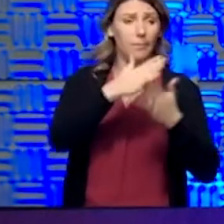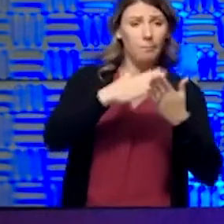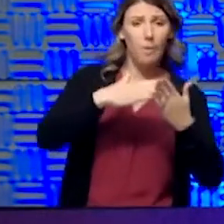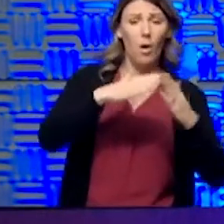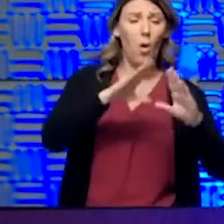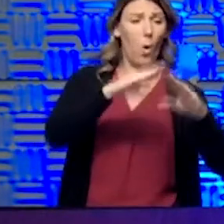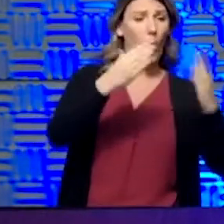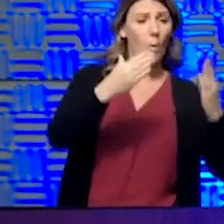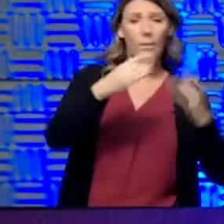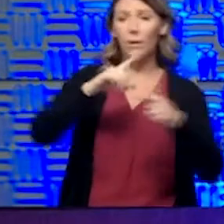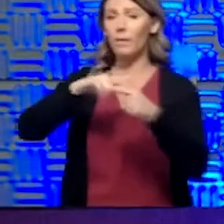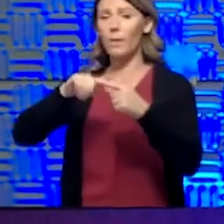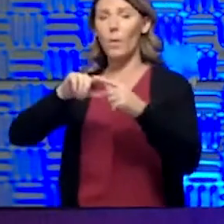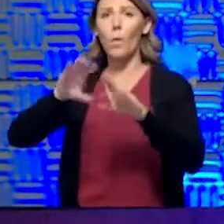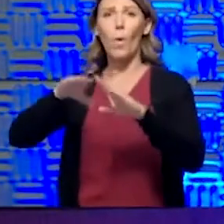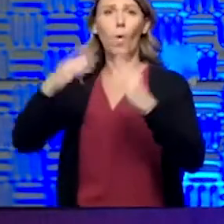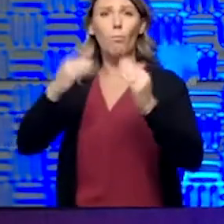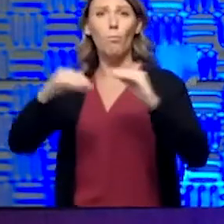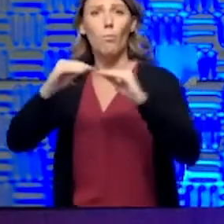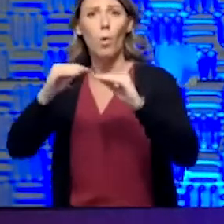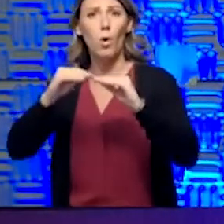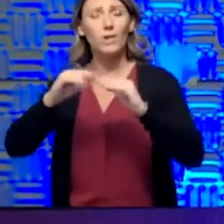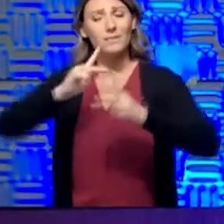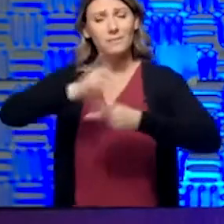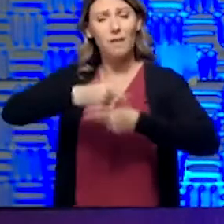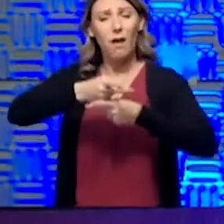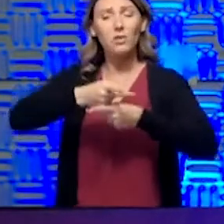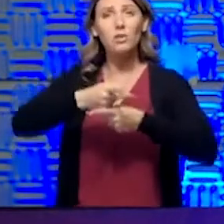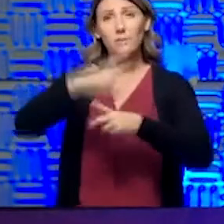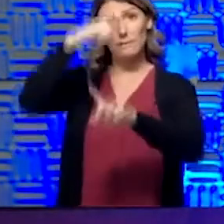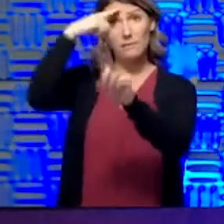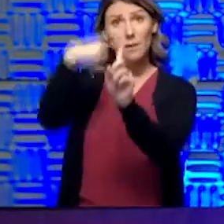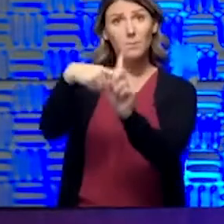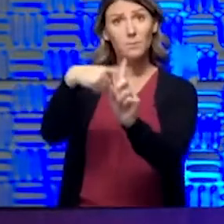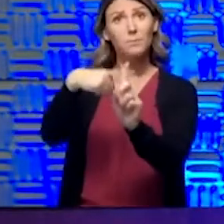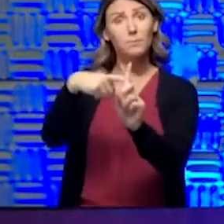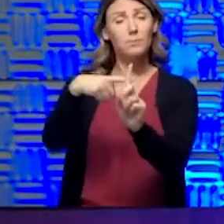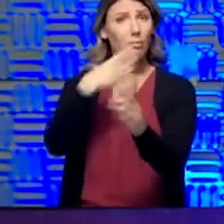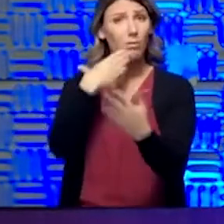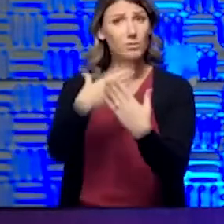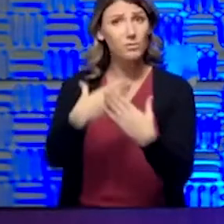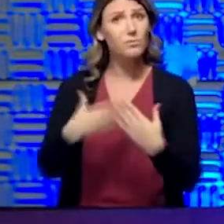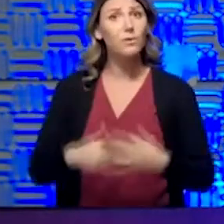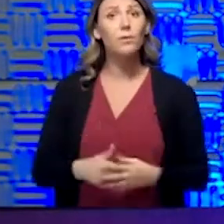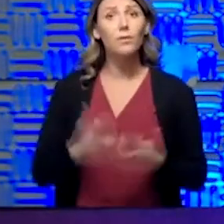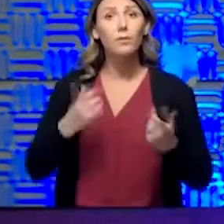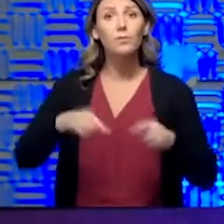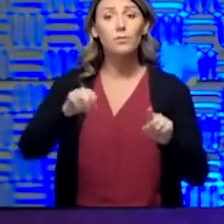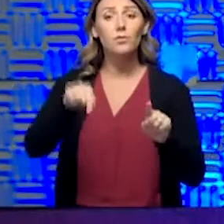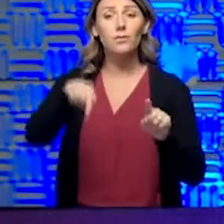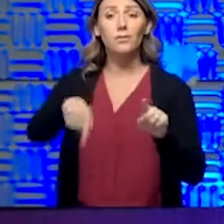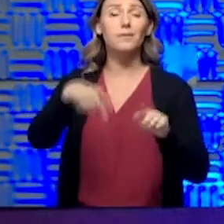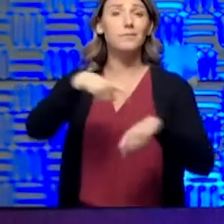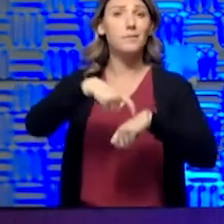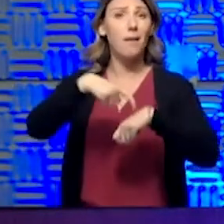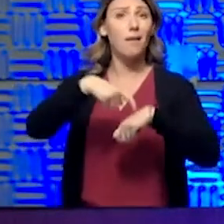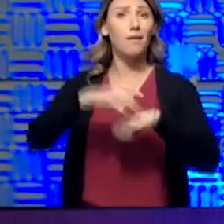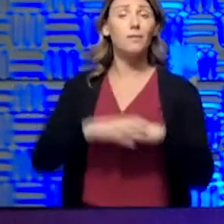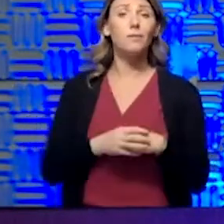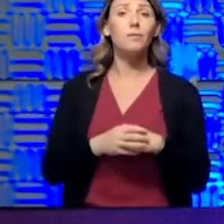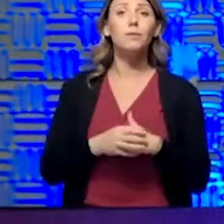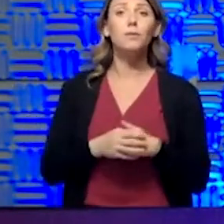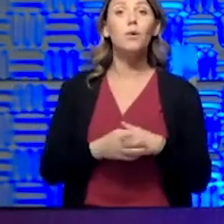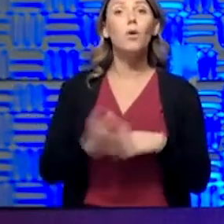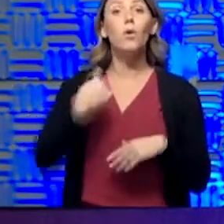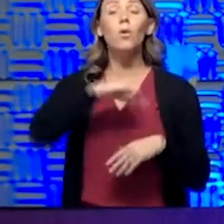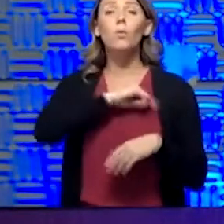And I believe it's optimistic, which is a good thing during this time. And we can certainly